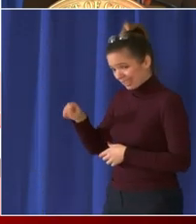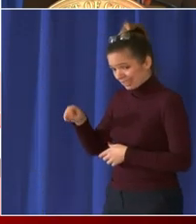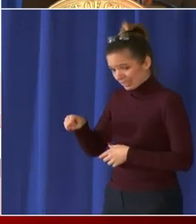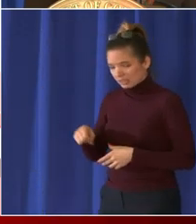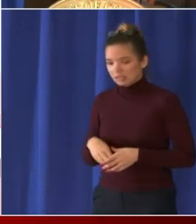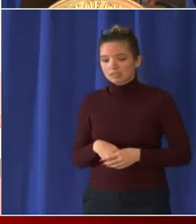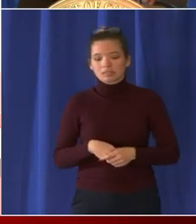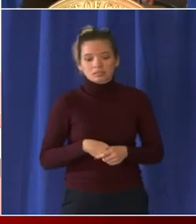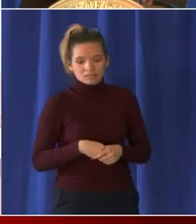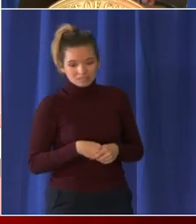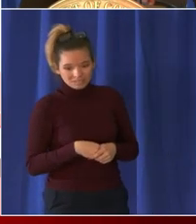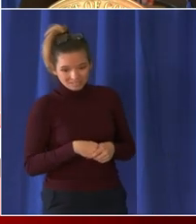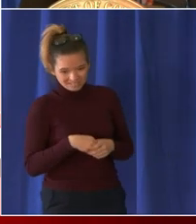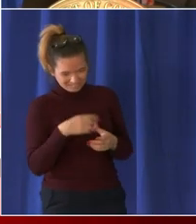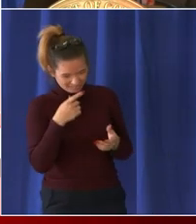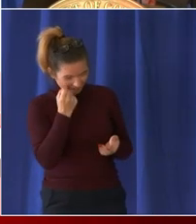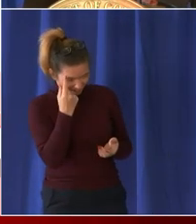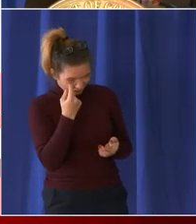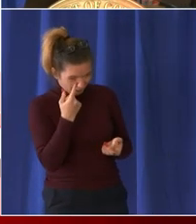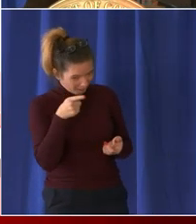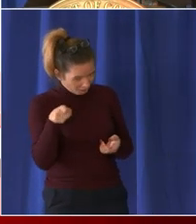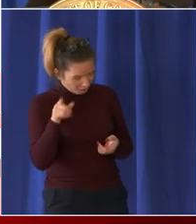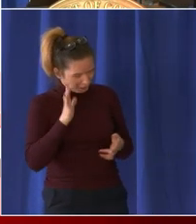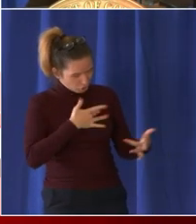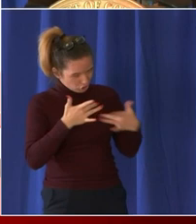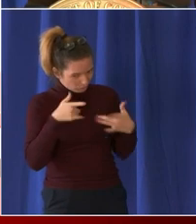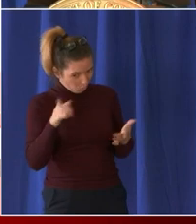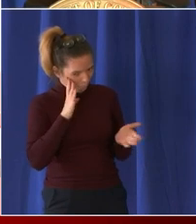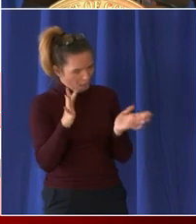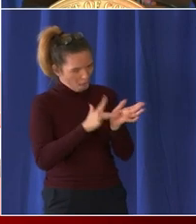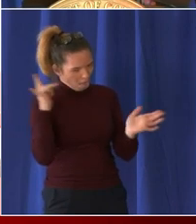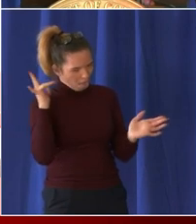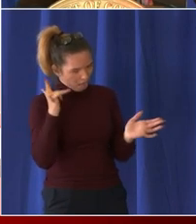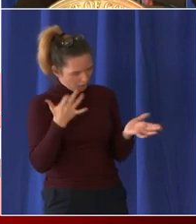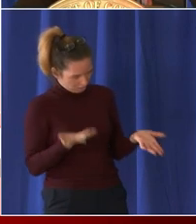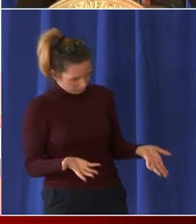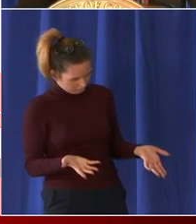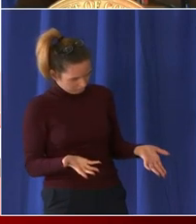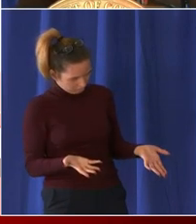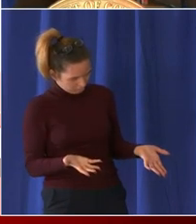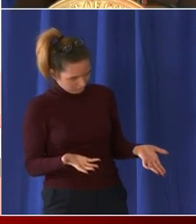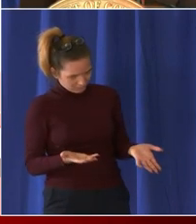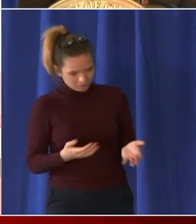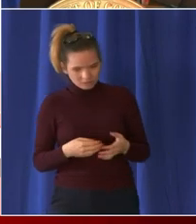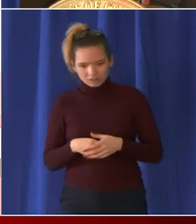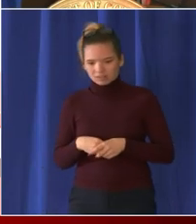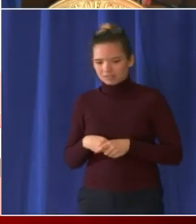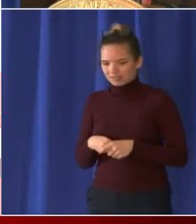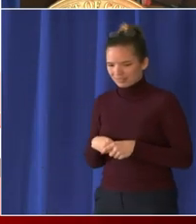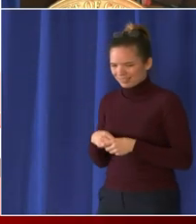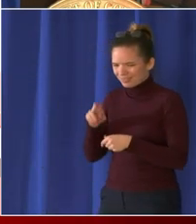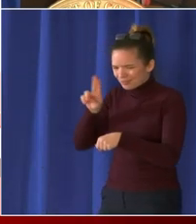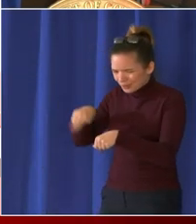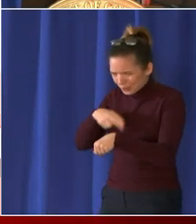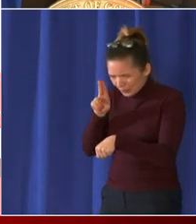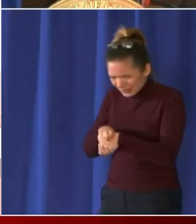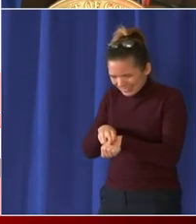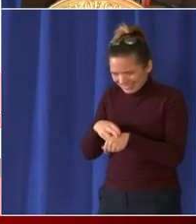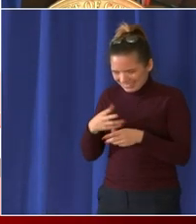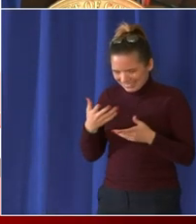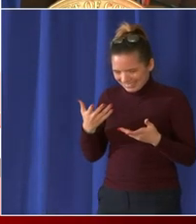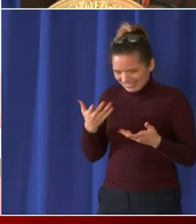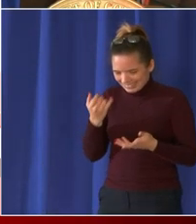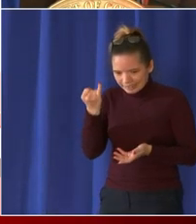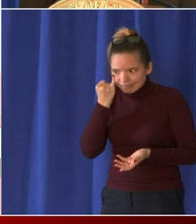of course there's listen if you're if we think that we have promoted a full proof or a uh